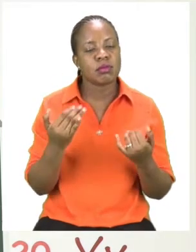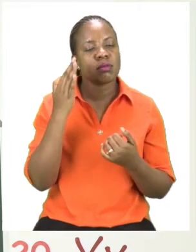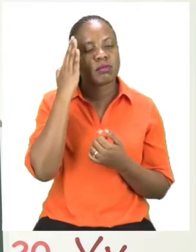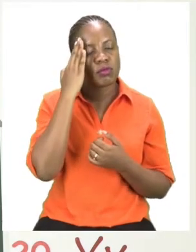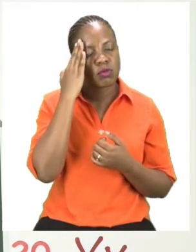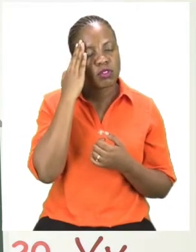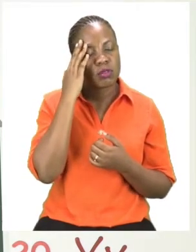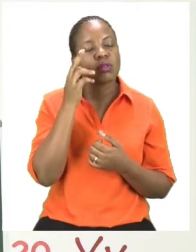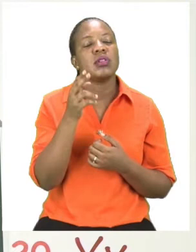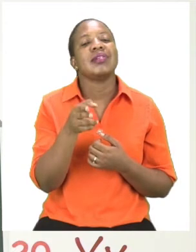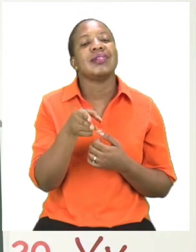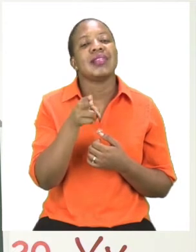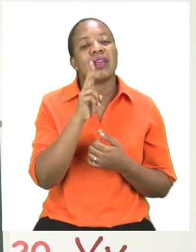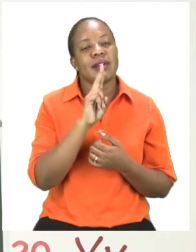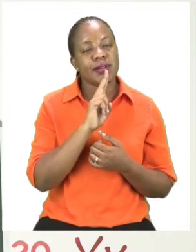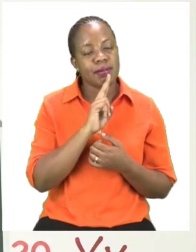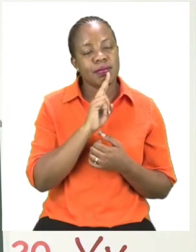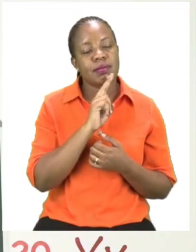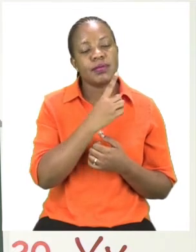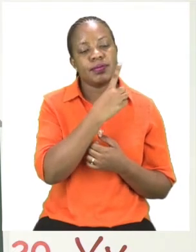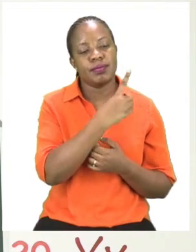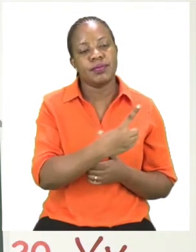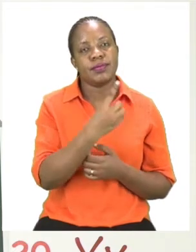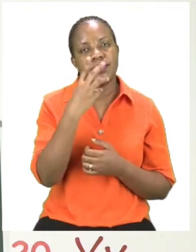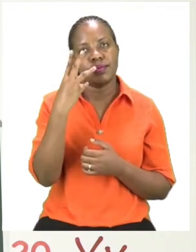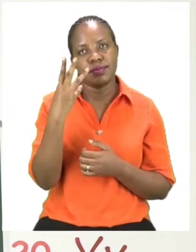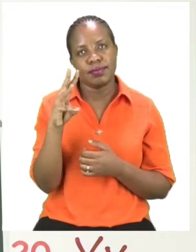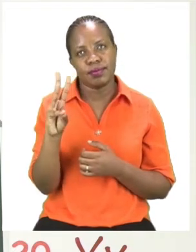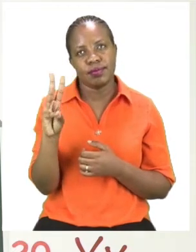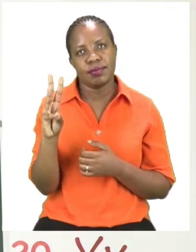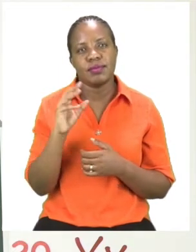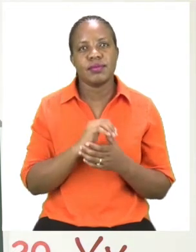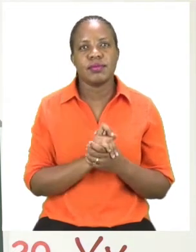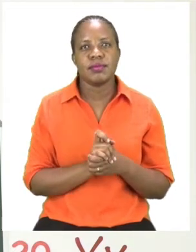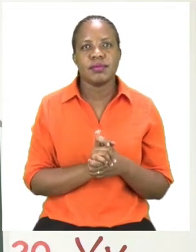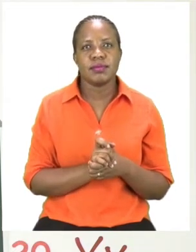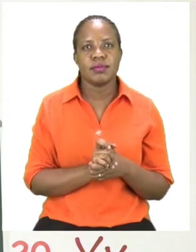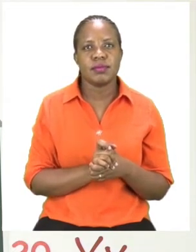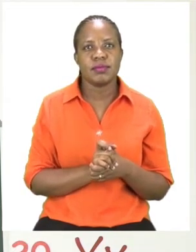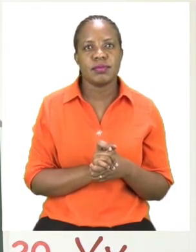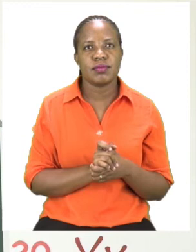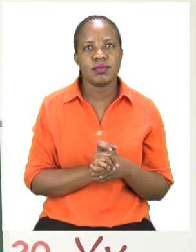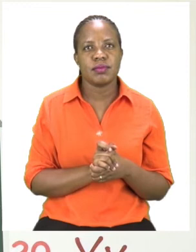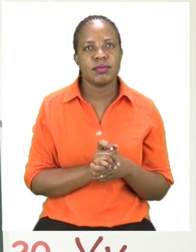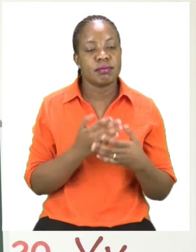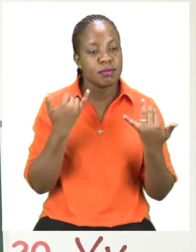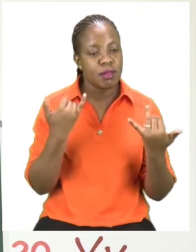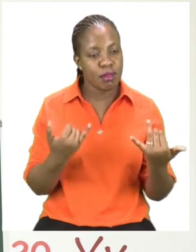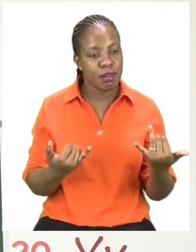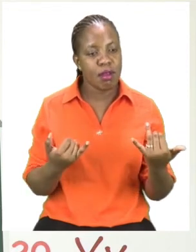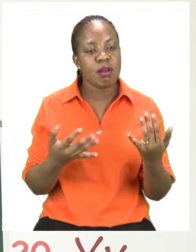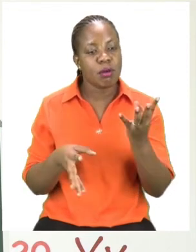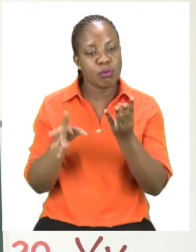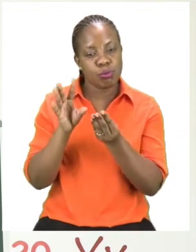answer is 16. And now our sum is complete. It